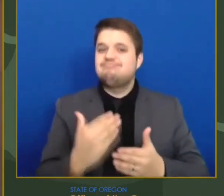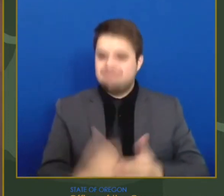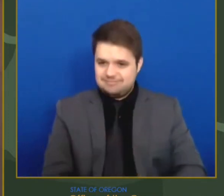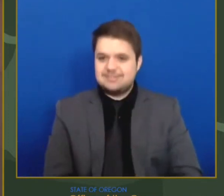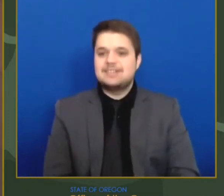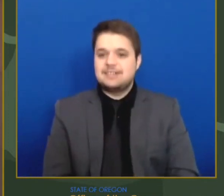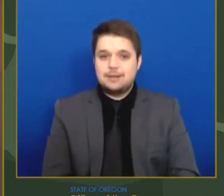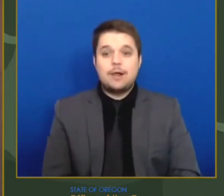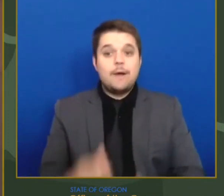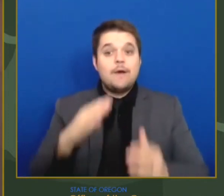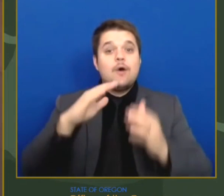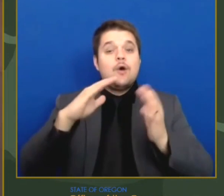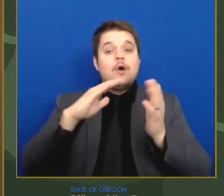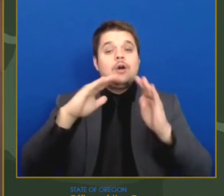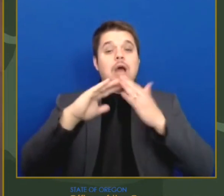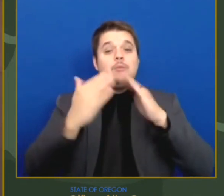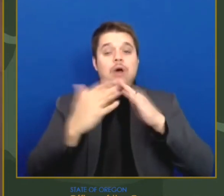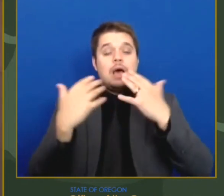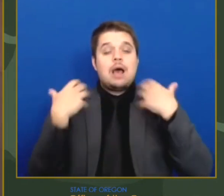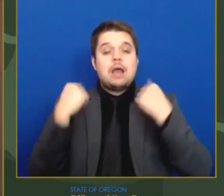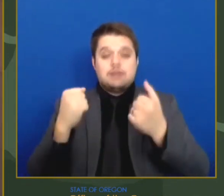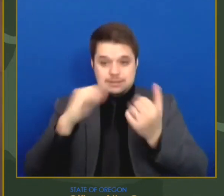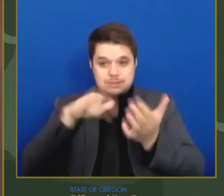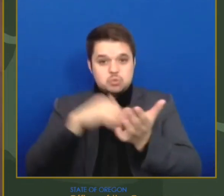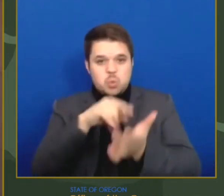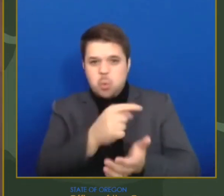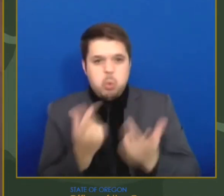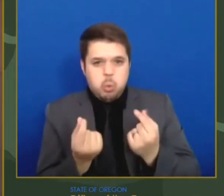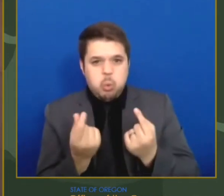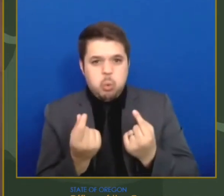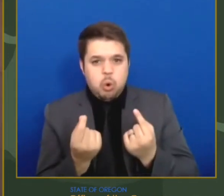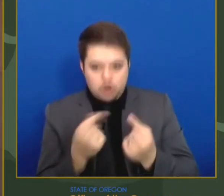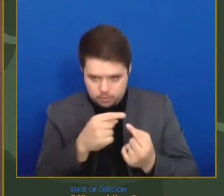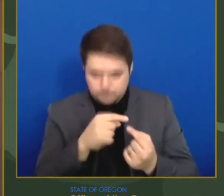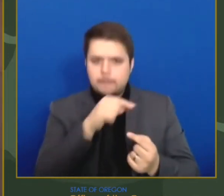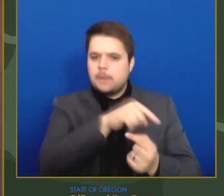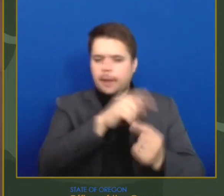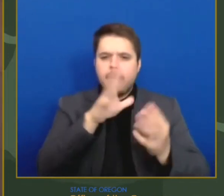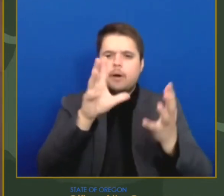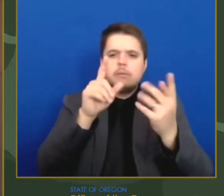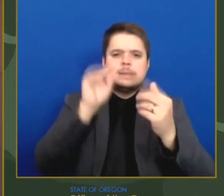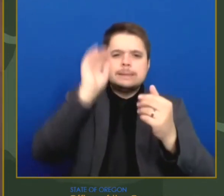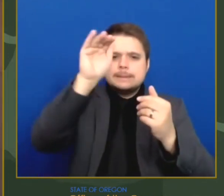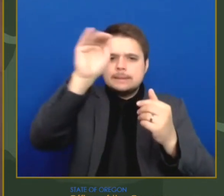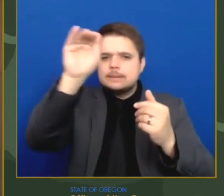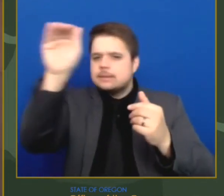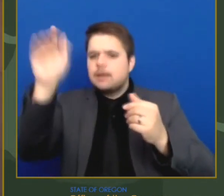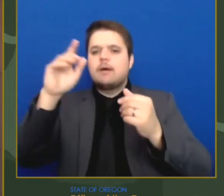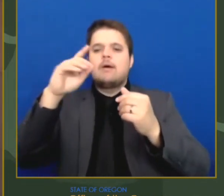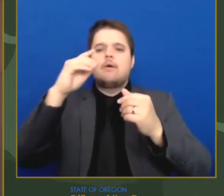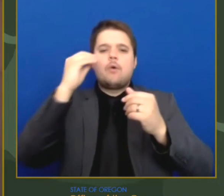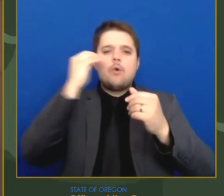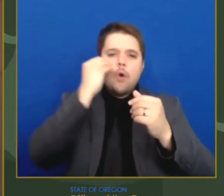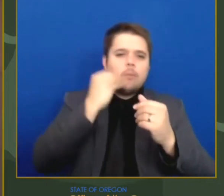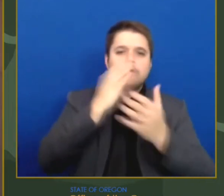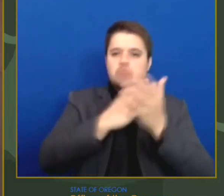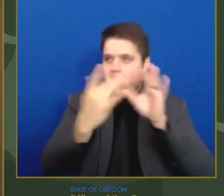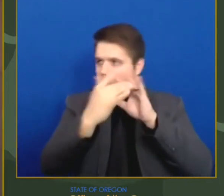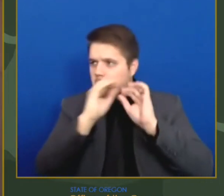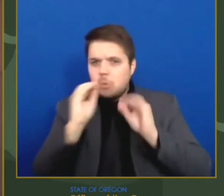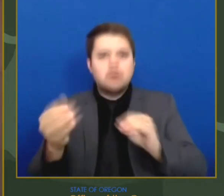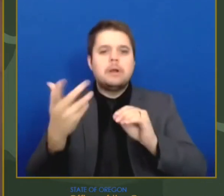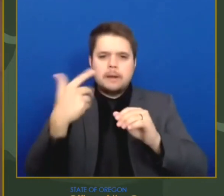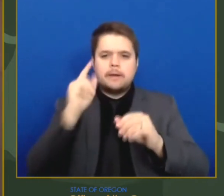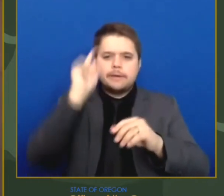arrange transportation to vaccine sites, and coordinate social services for tribal communities along the Columbia